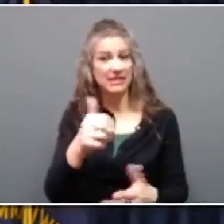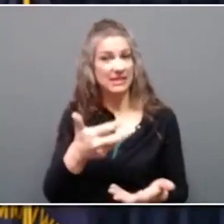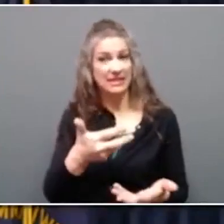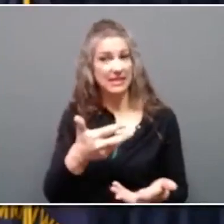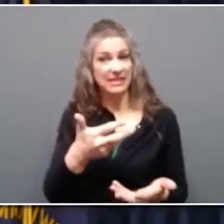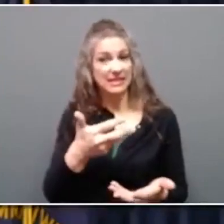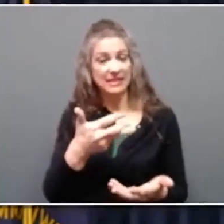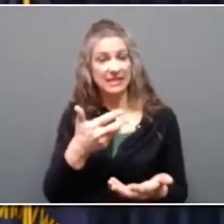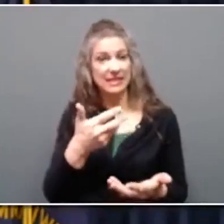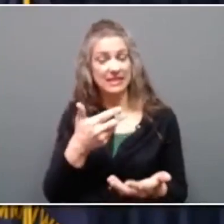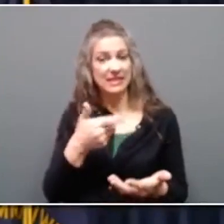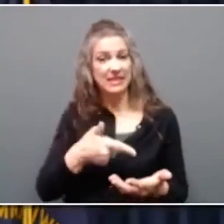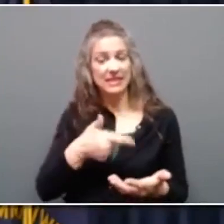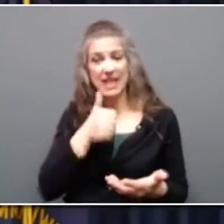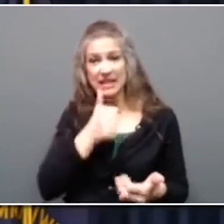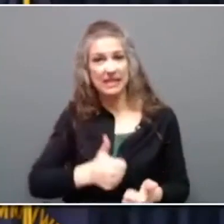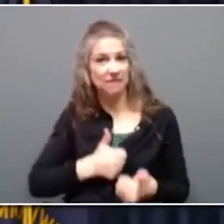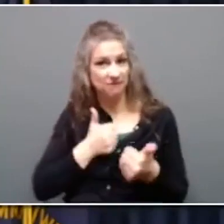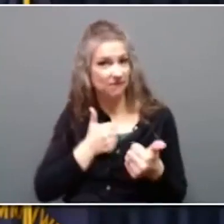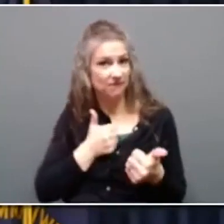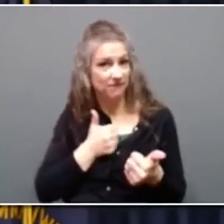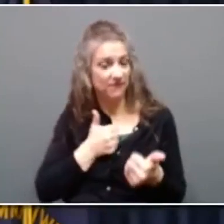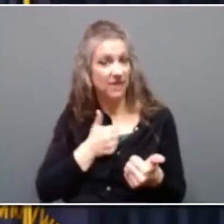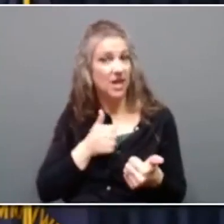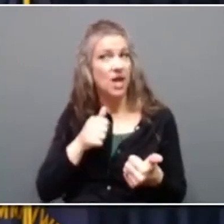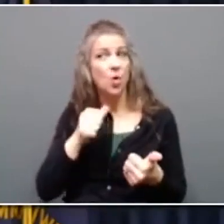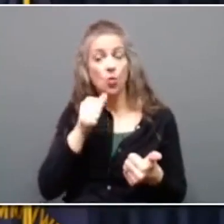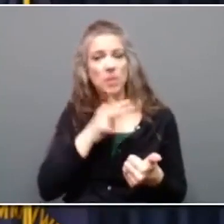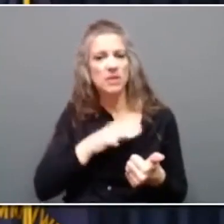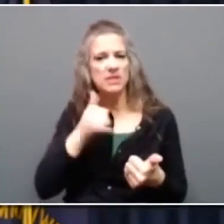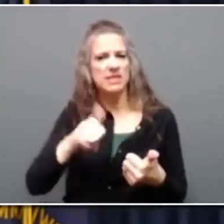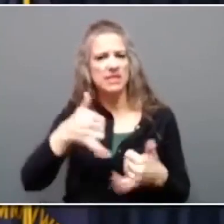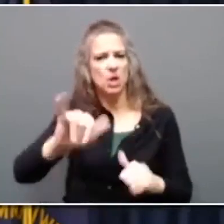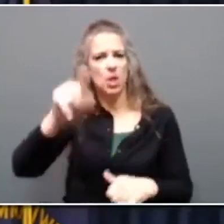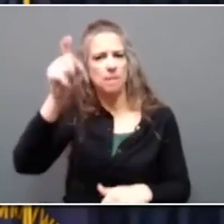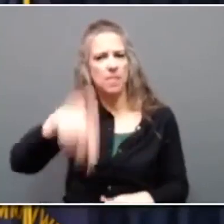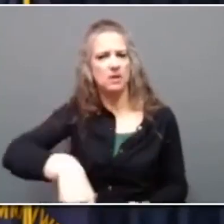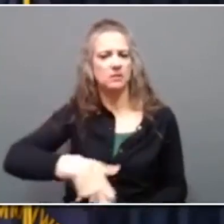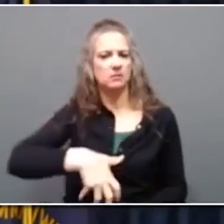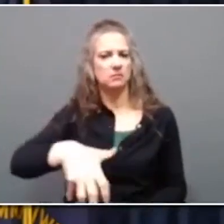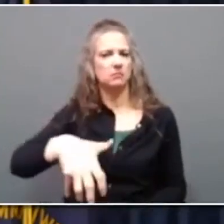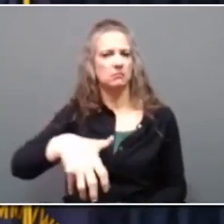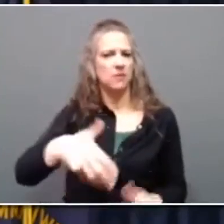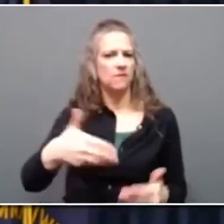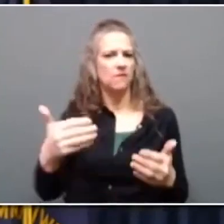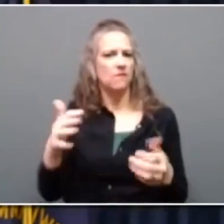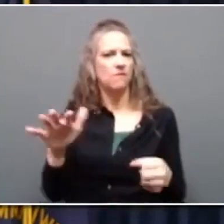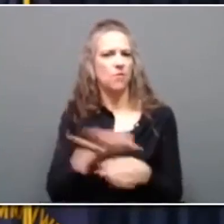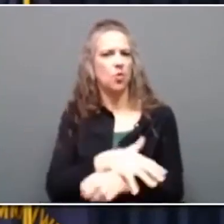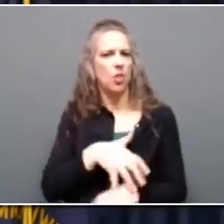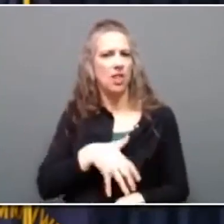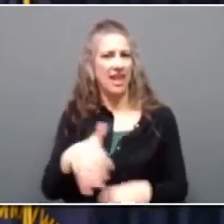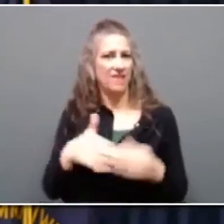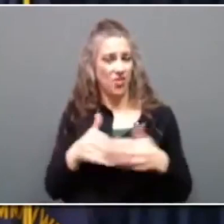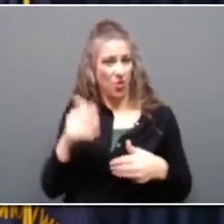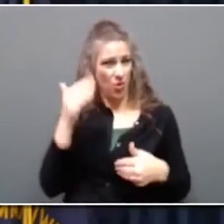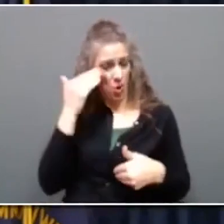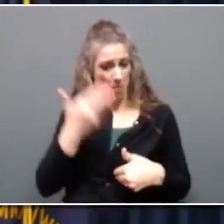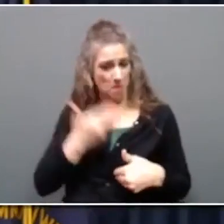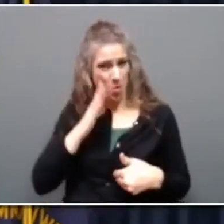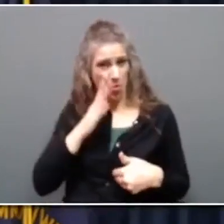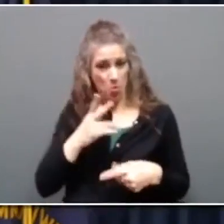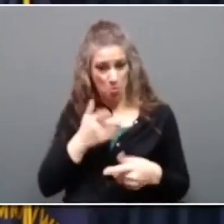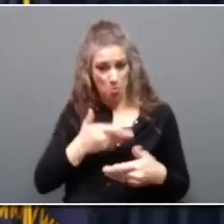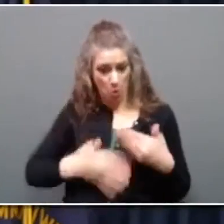that pregnancy to term, knowing they're going to hear their child die in moments afterwards